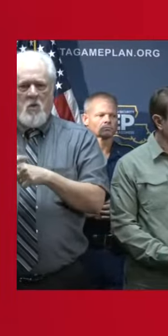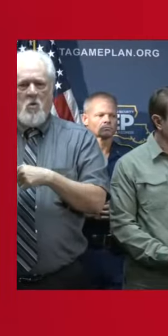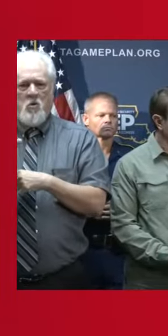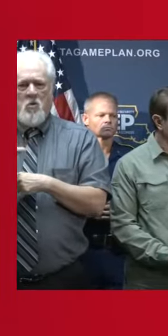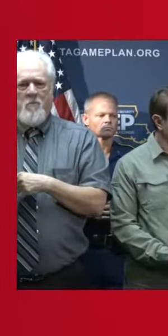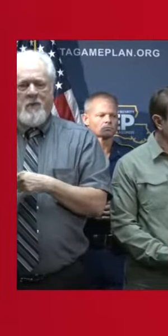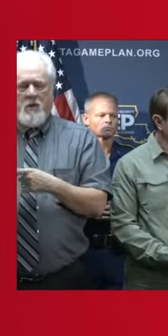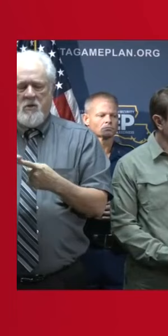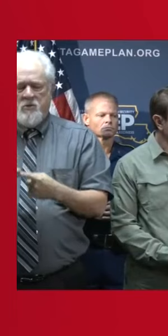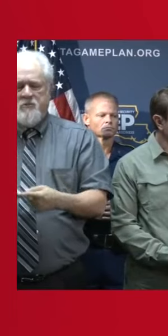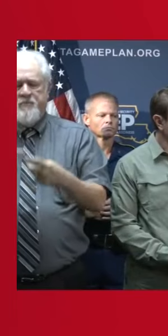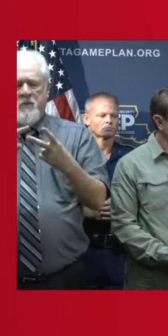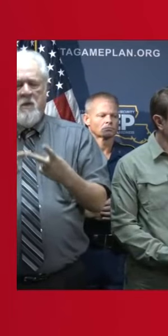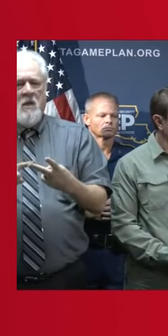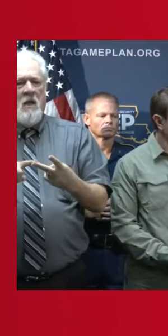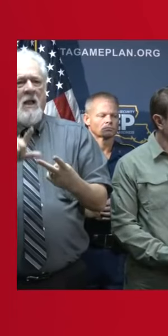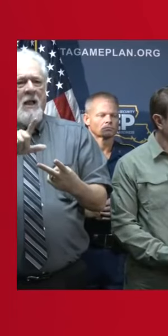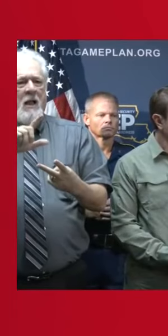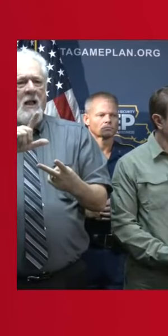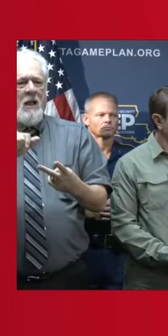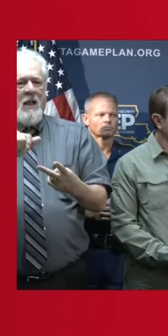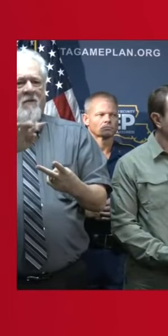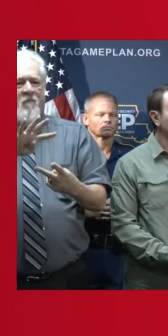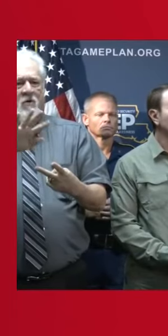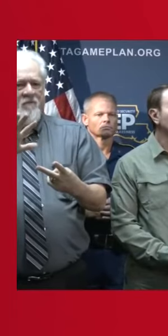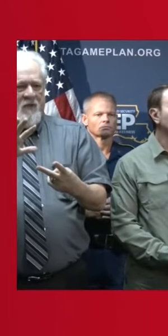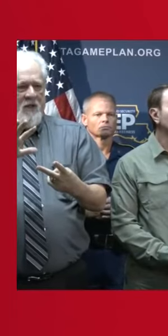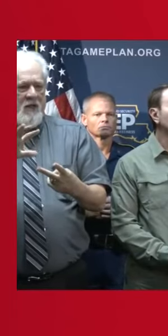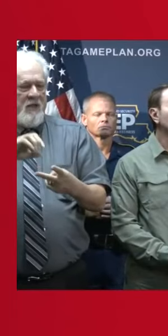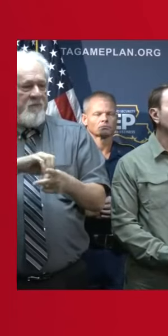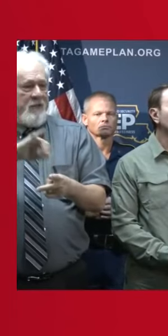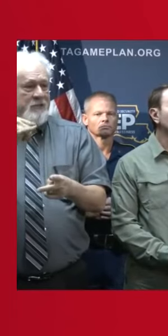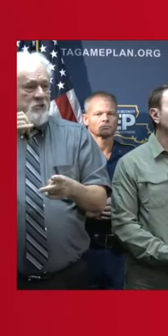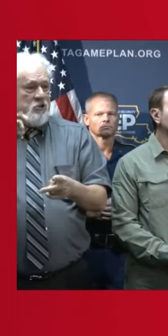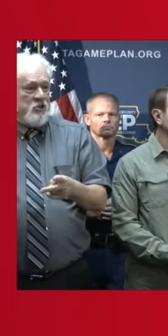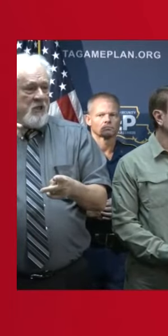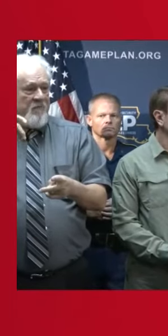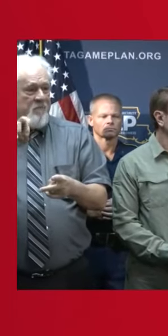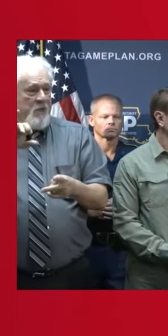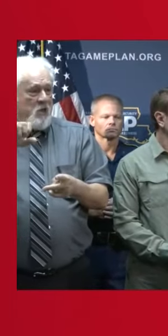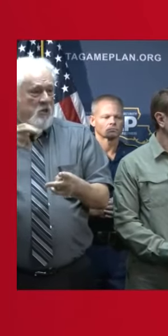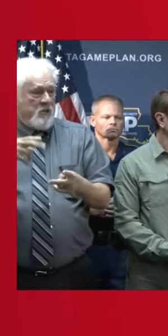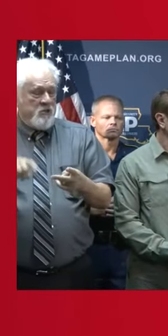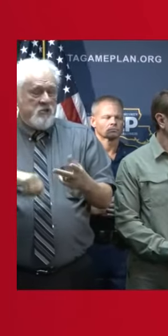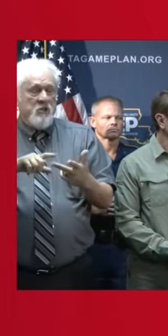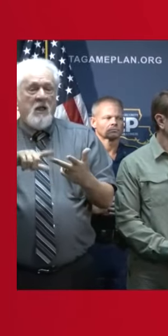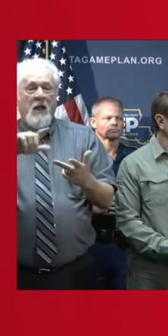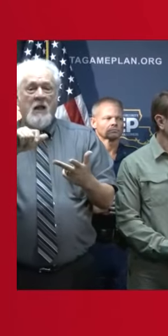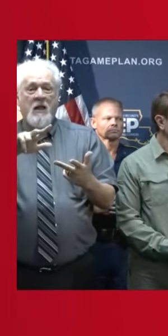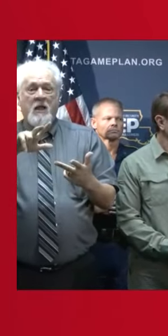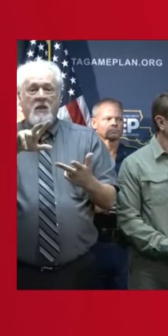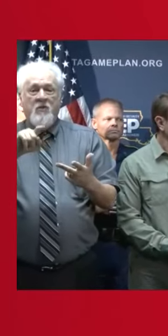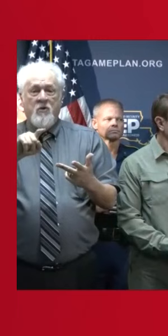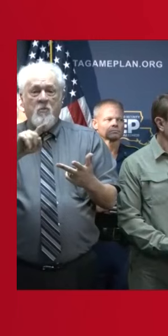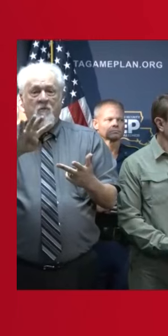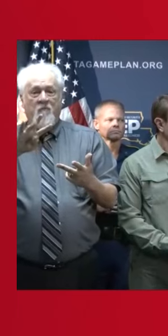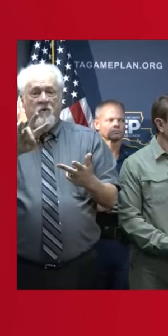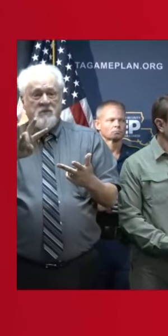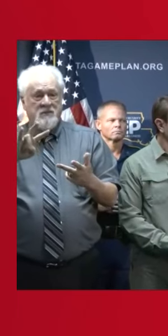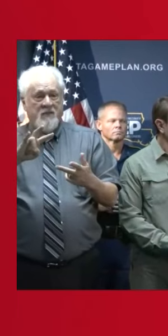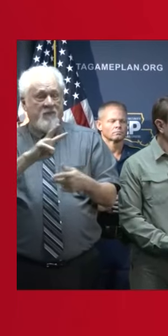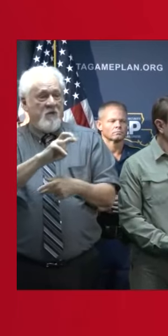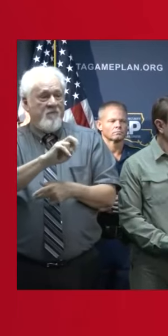We also have LA 45, a portion of it in Jefferson Parish, LA 3147 in